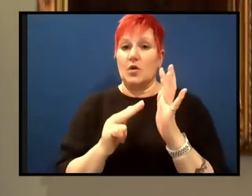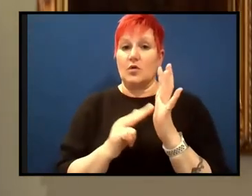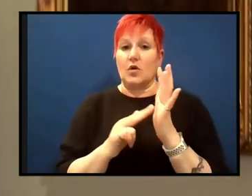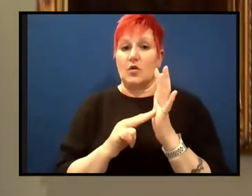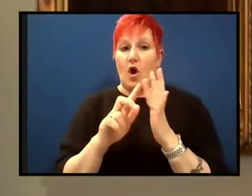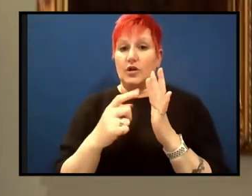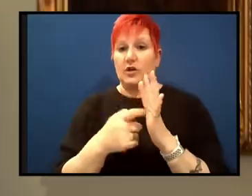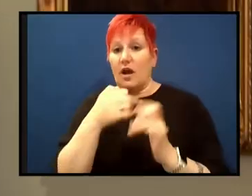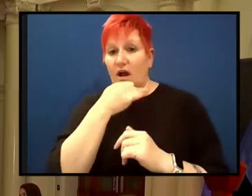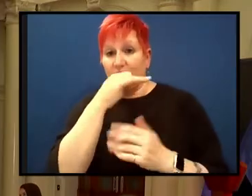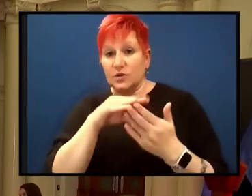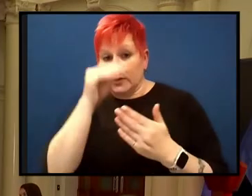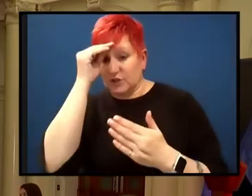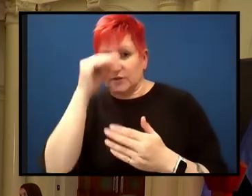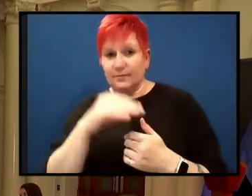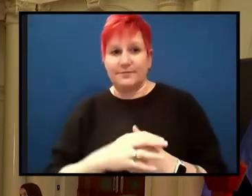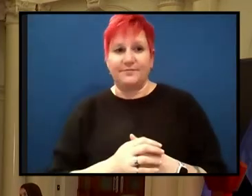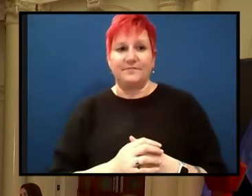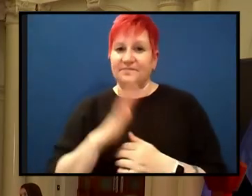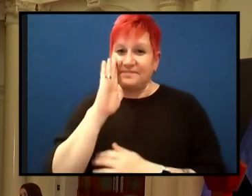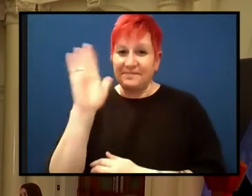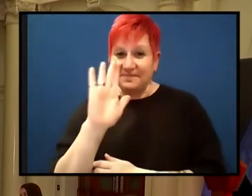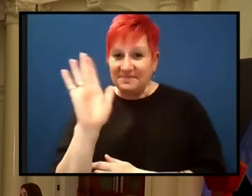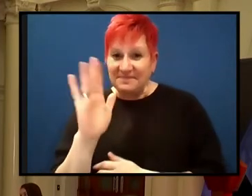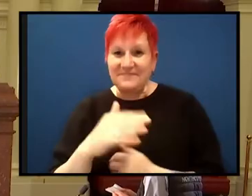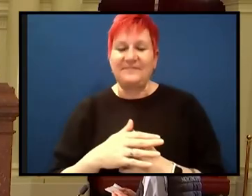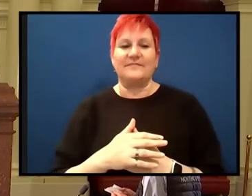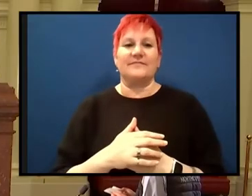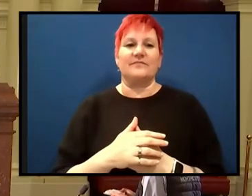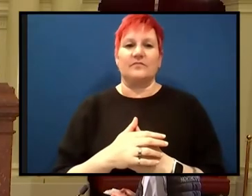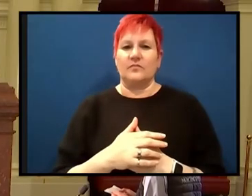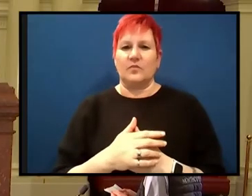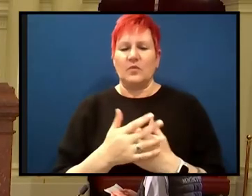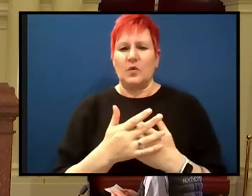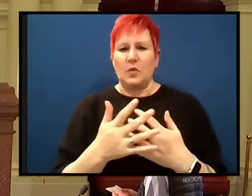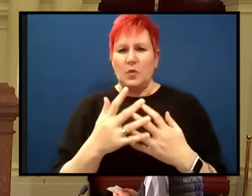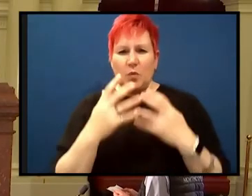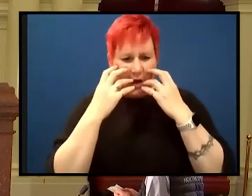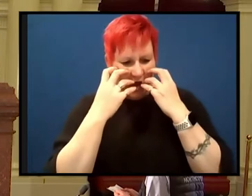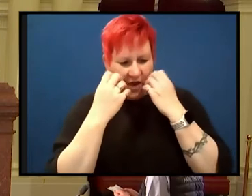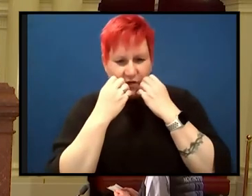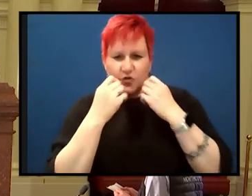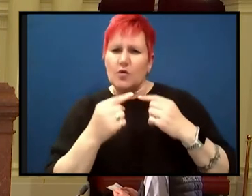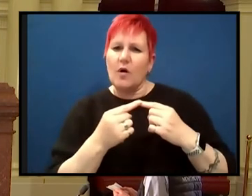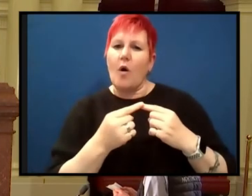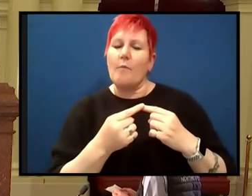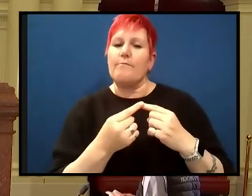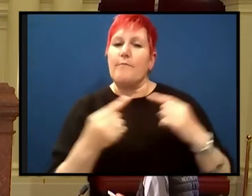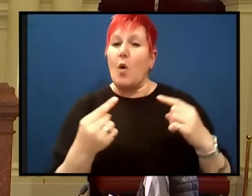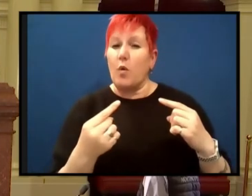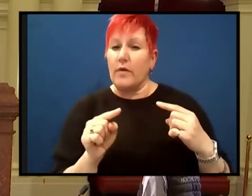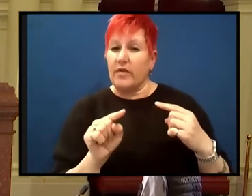your question? Hi. My question is, what evidence did opposing theories have to disprove the theory of plate